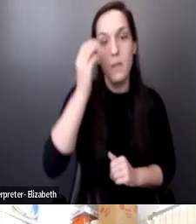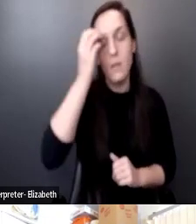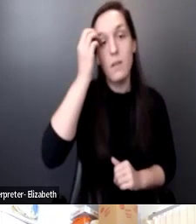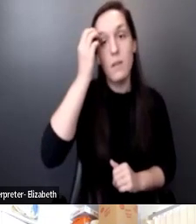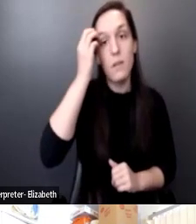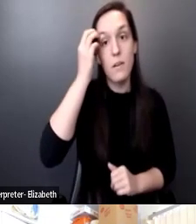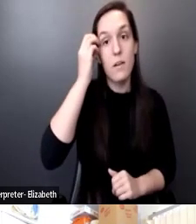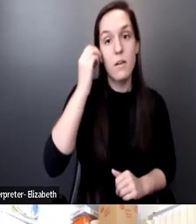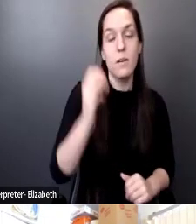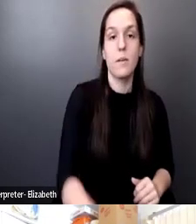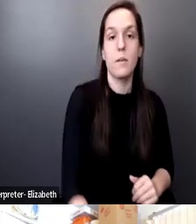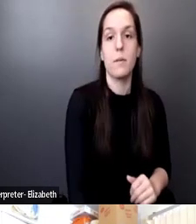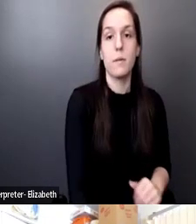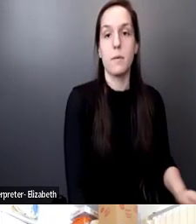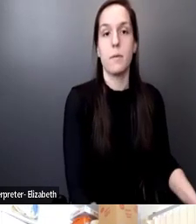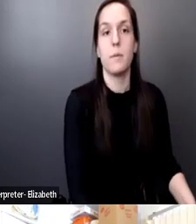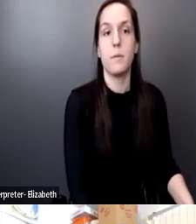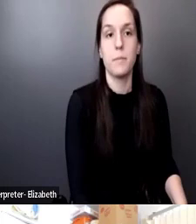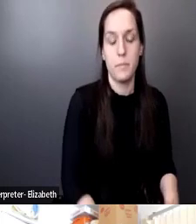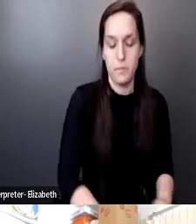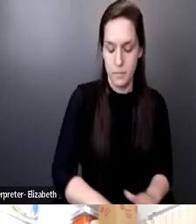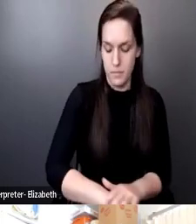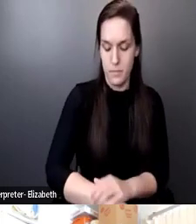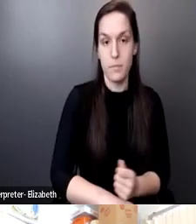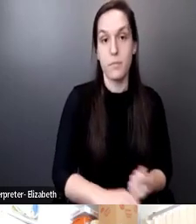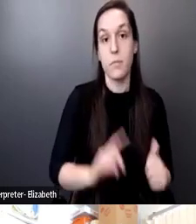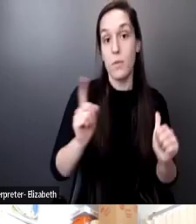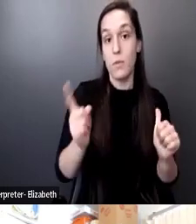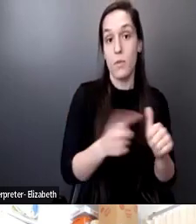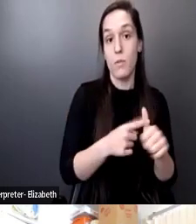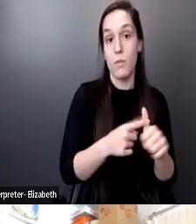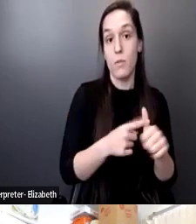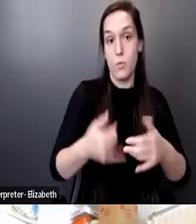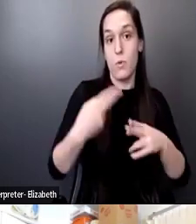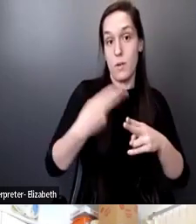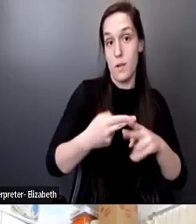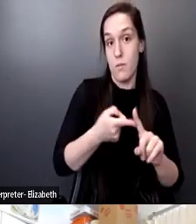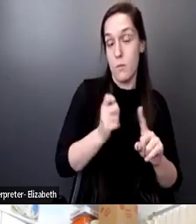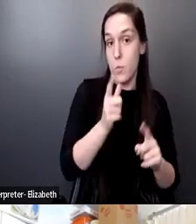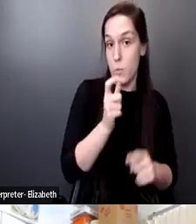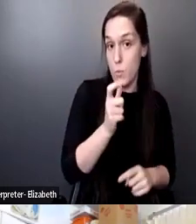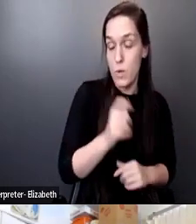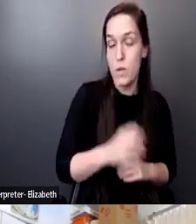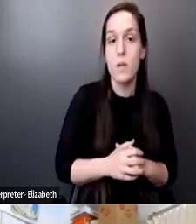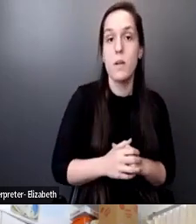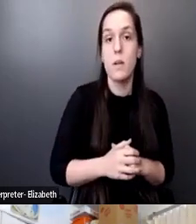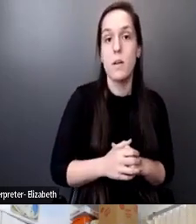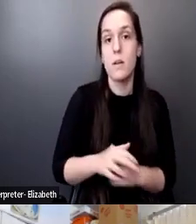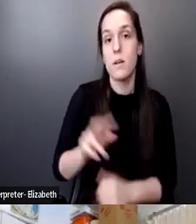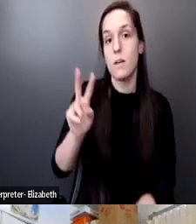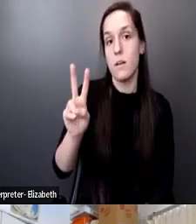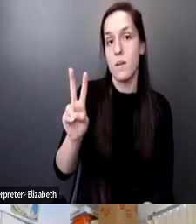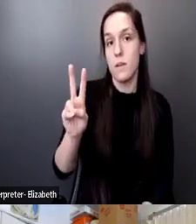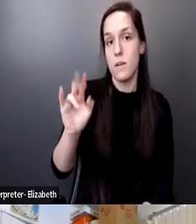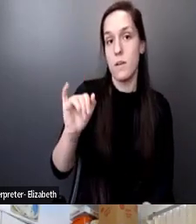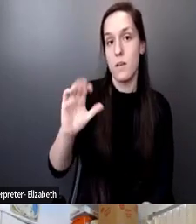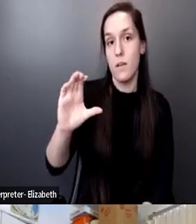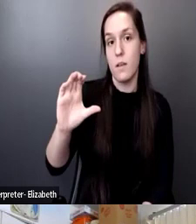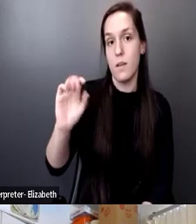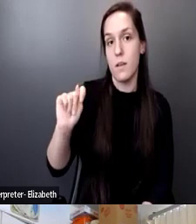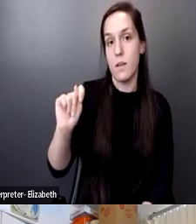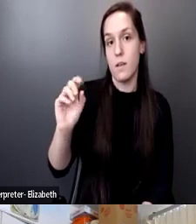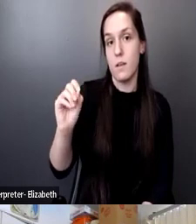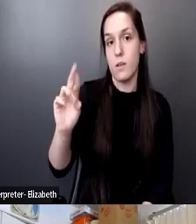So the first award is an award named after a guy named whose name was Victor Smith. And